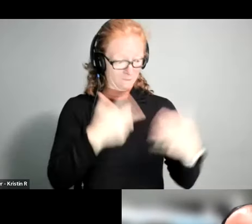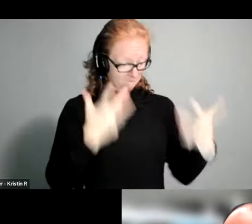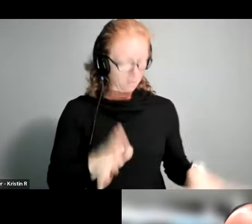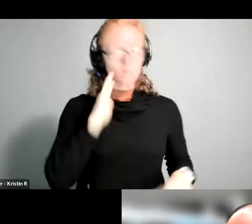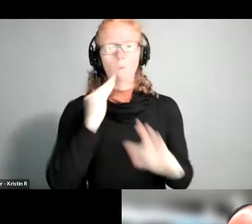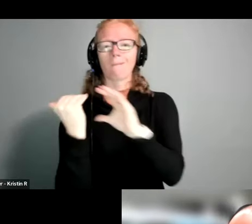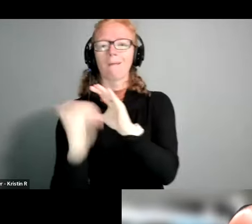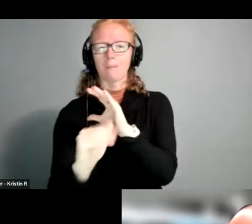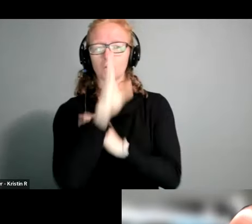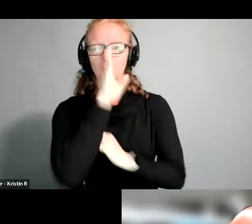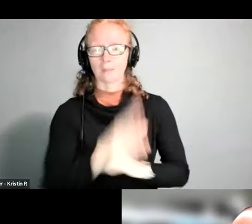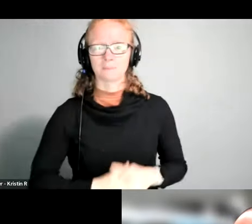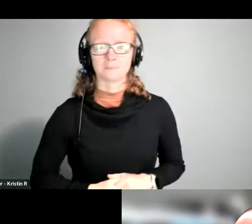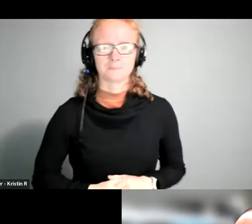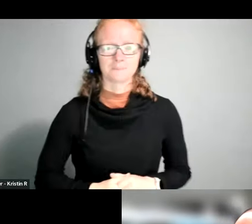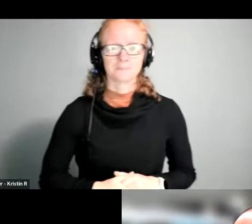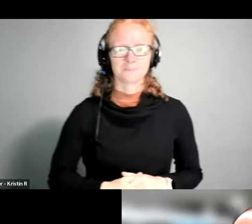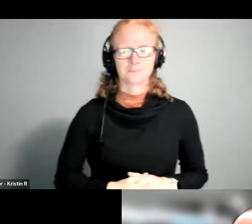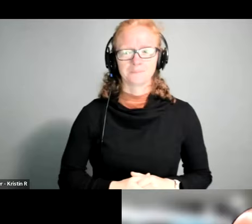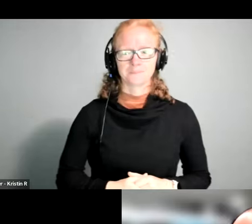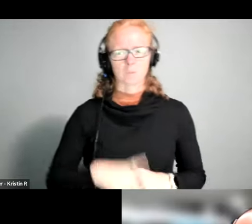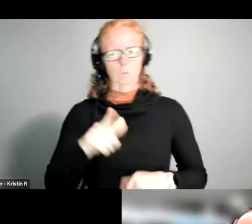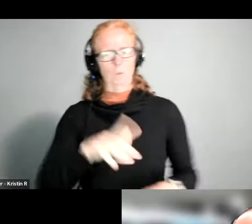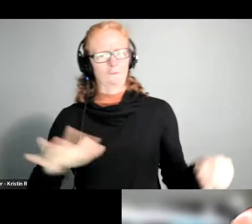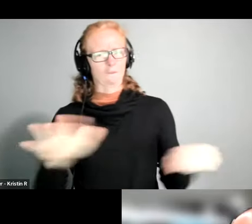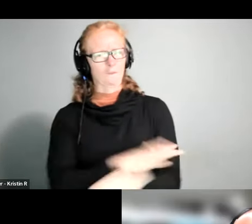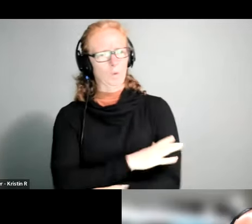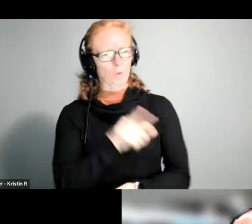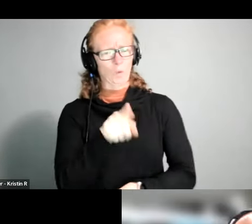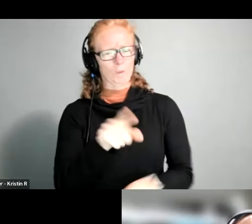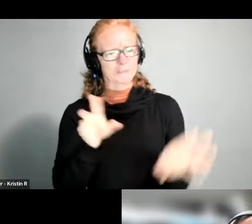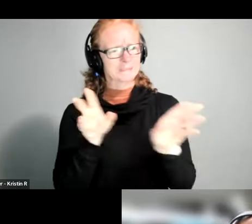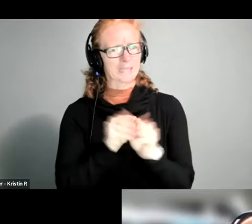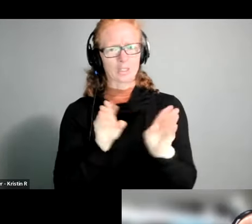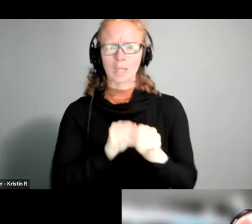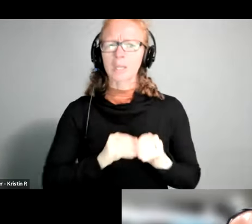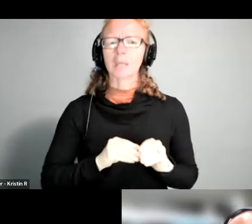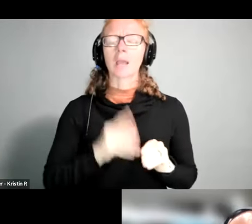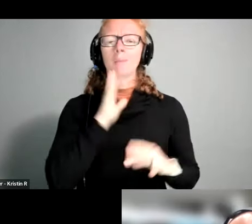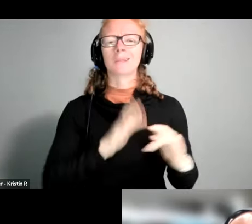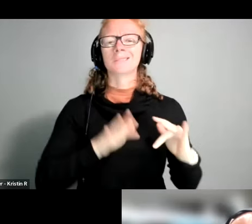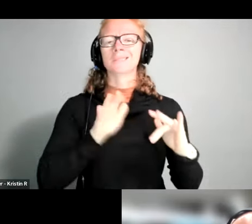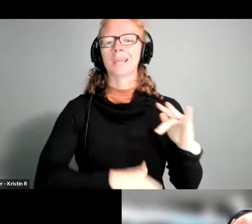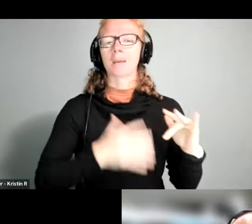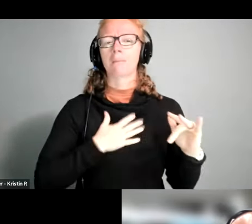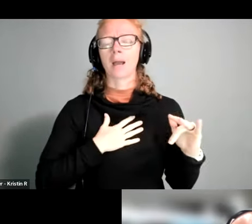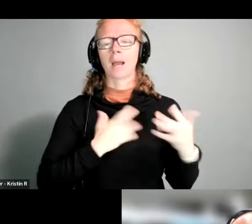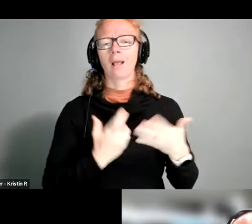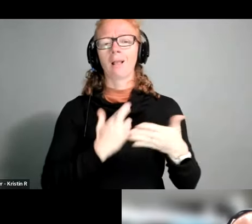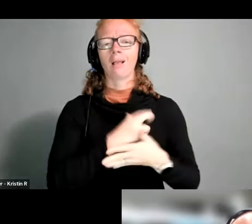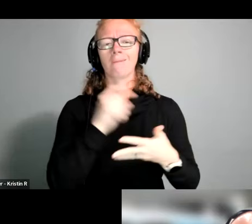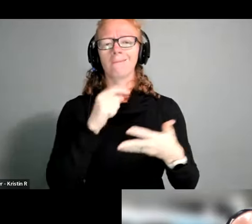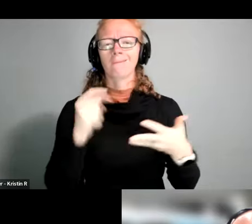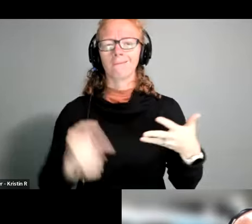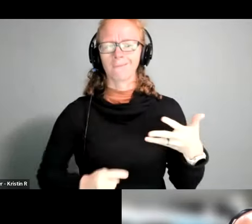well and because we have such a full full session today i'm going to skip the part where i do some overviews of what's been